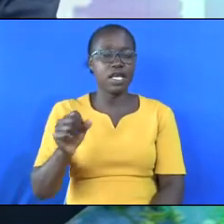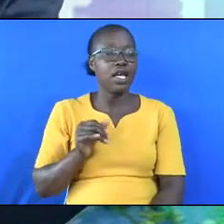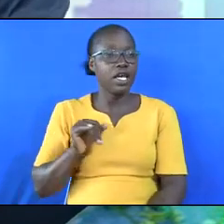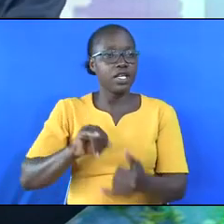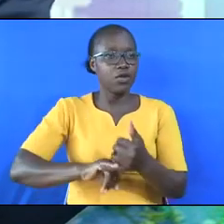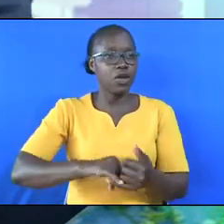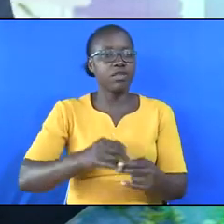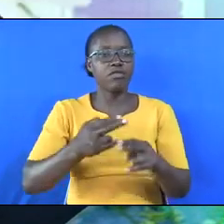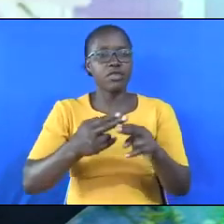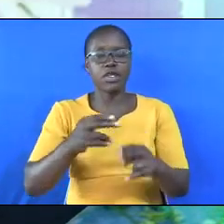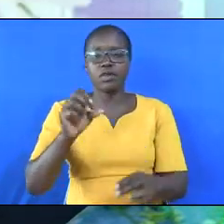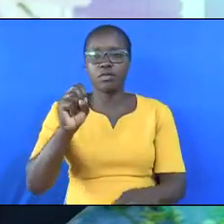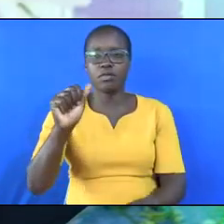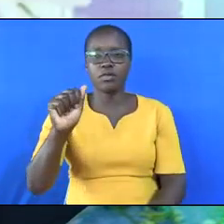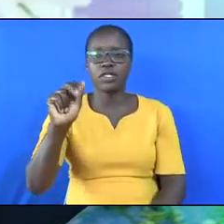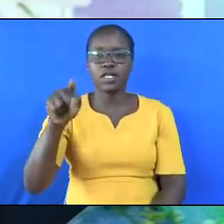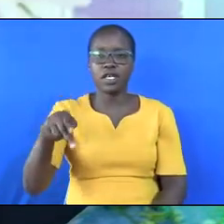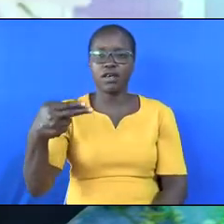died before their time.